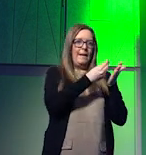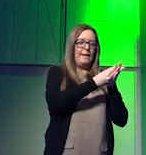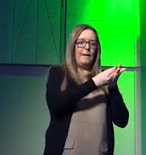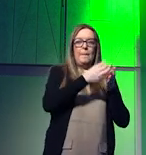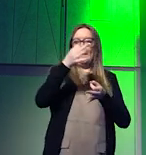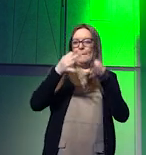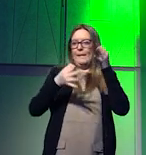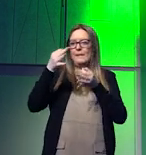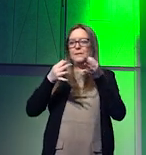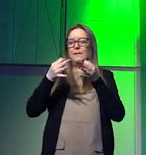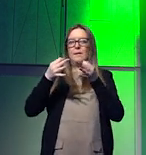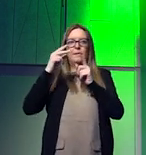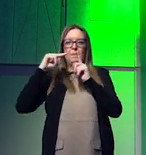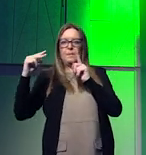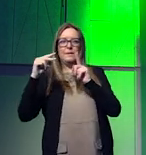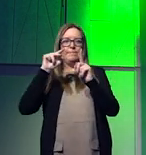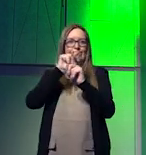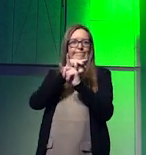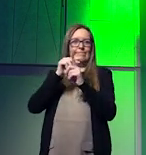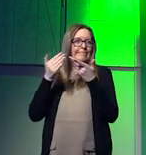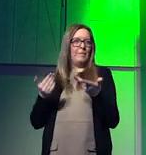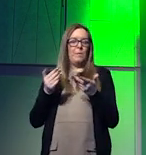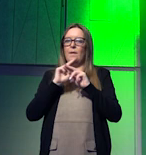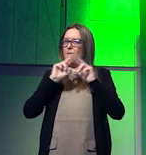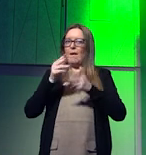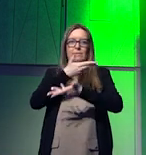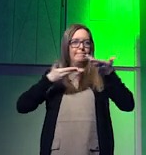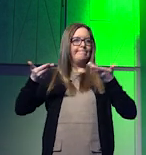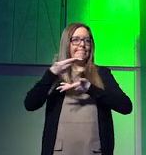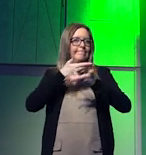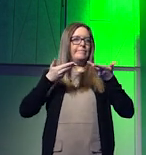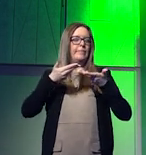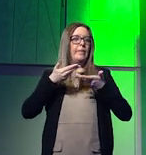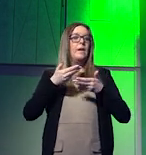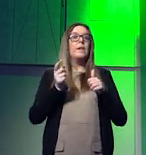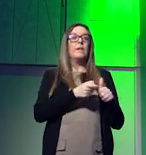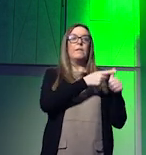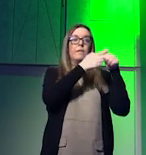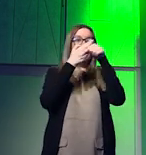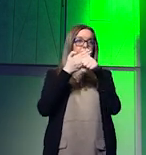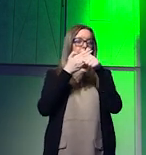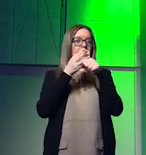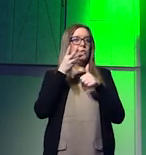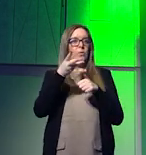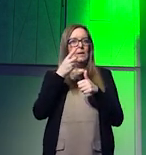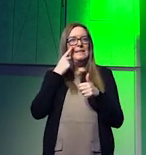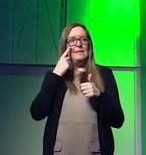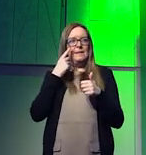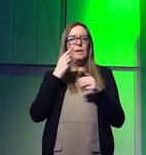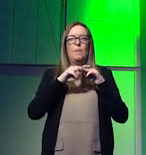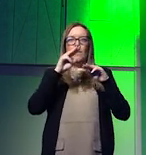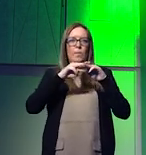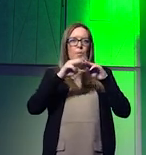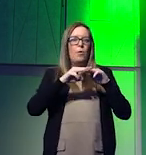and geopolitical perspective at the moment the first thing is that obviously we're going to have to face more and more